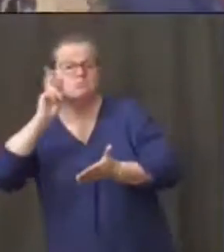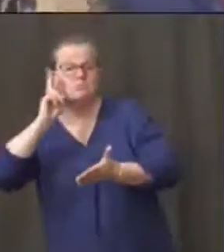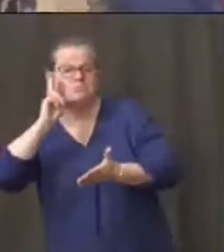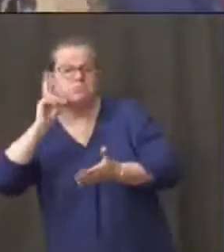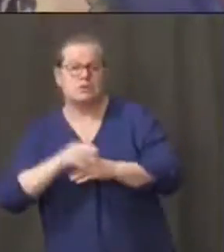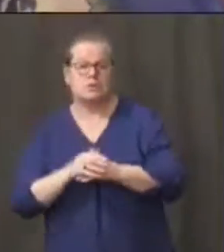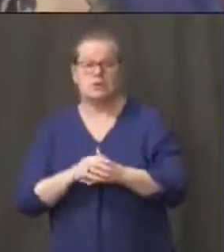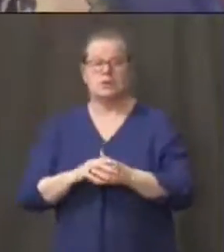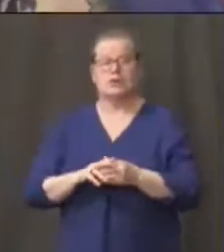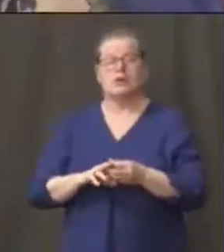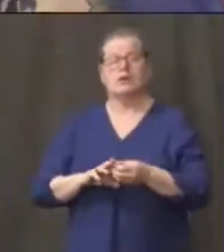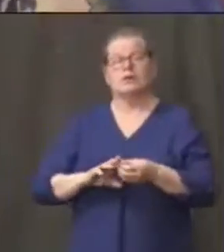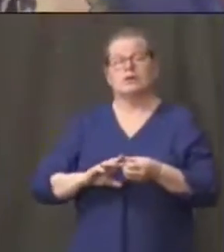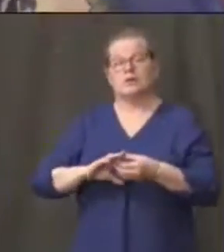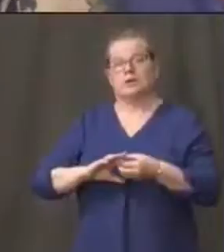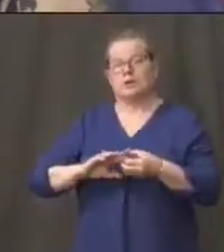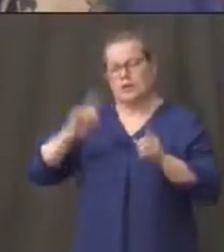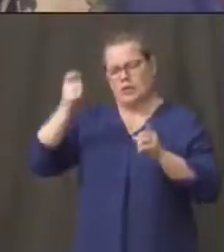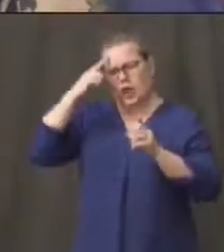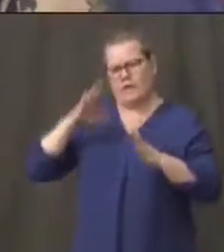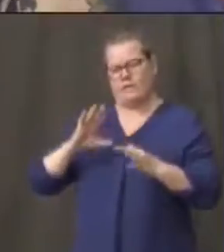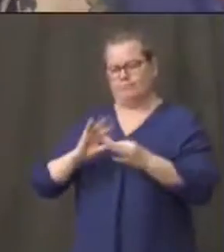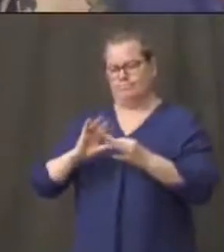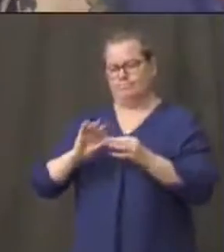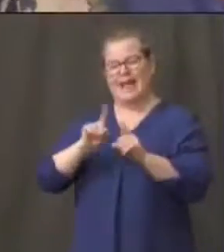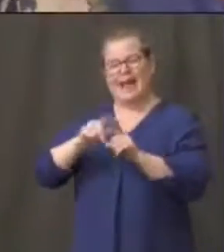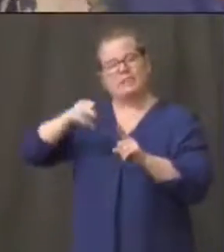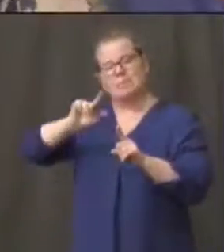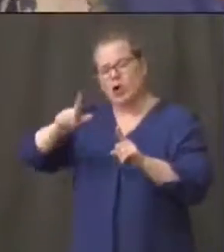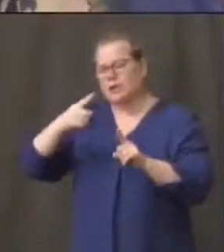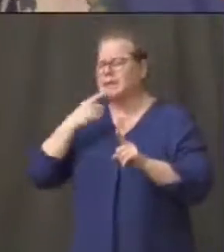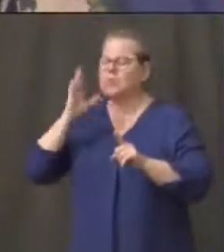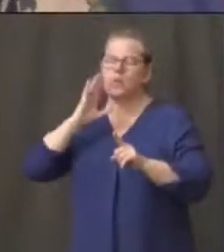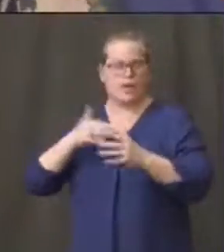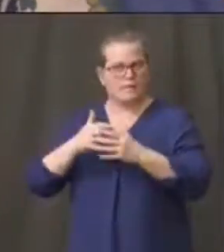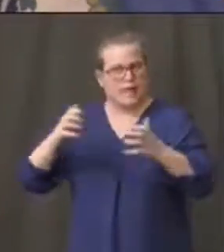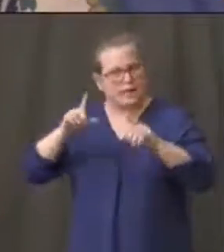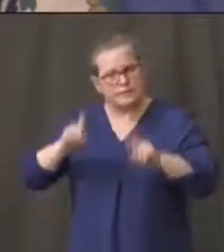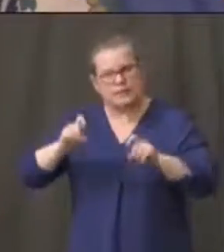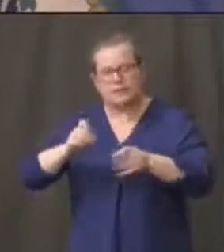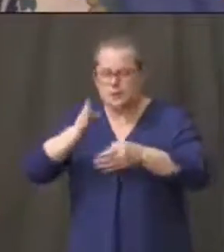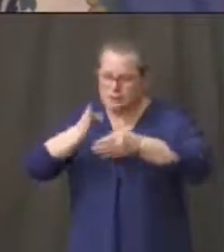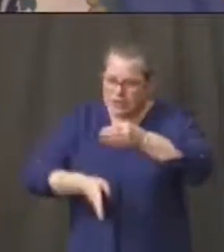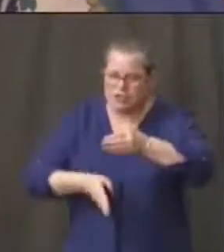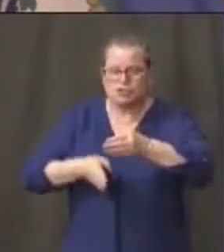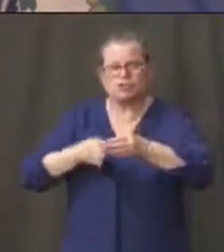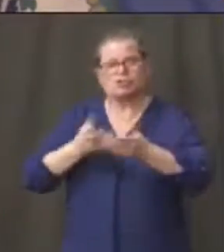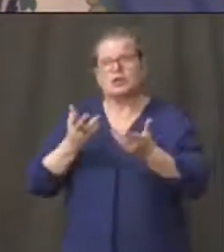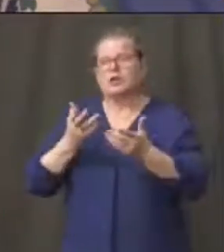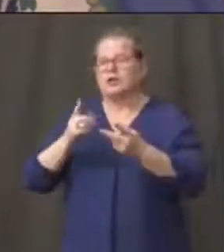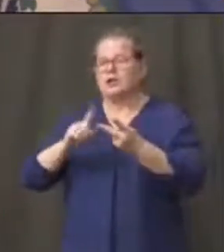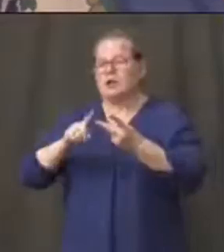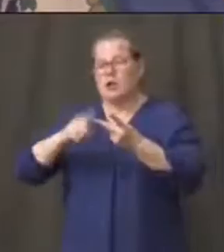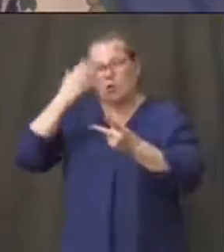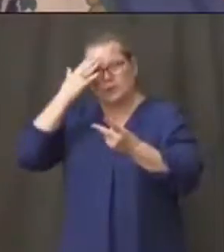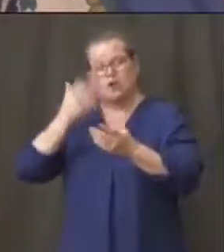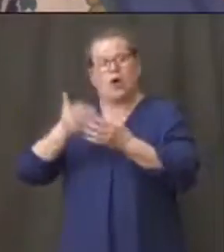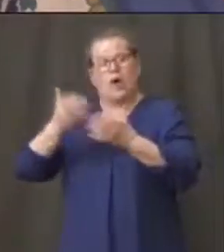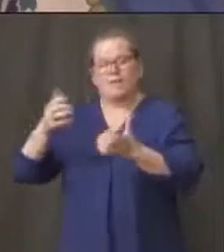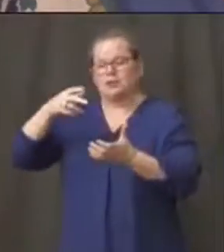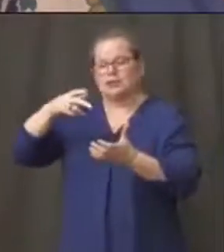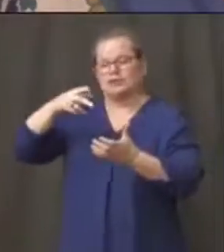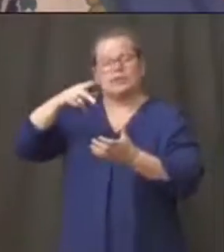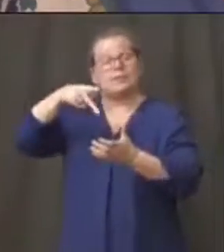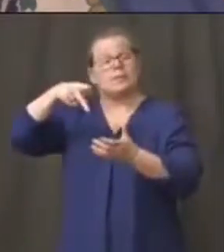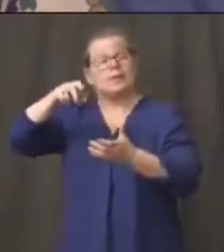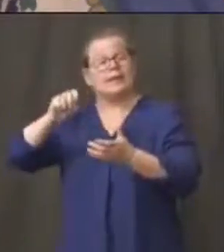done by then we're going to know what our ppe supply is the stockpile like josh said and that'll give us the information we need to know how